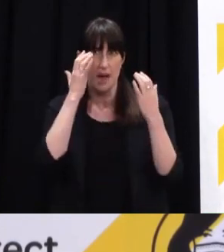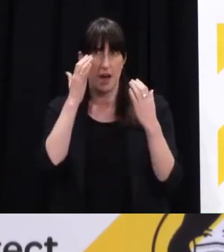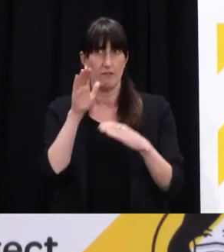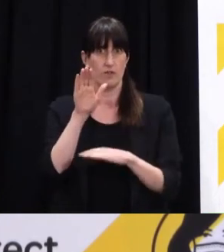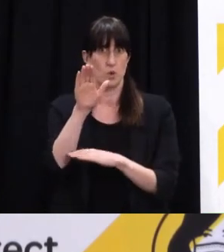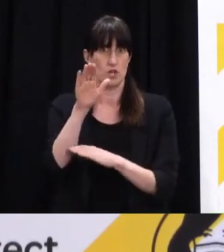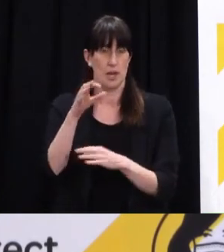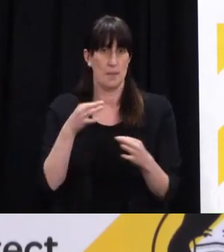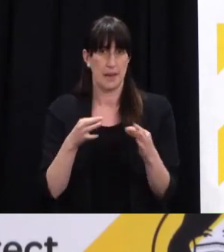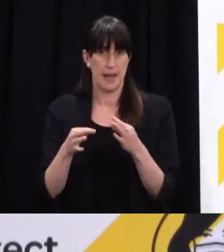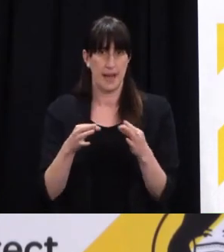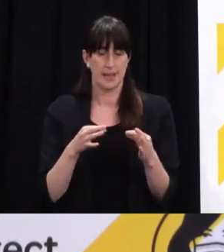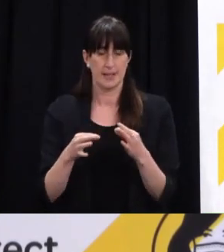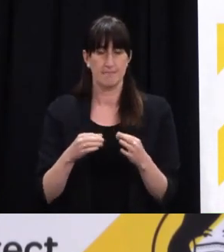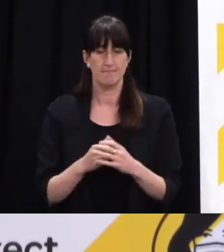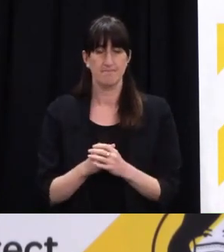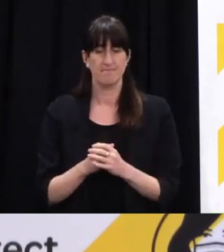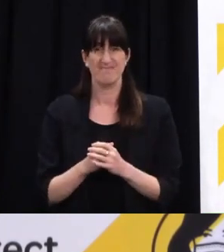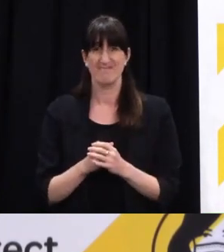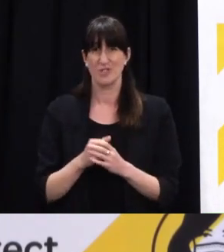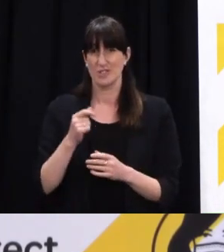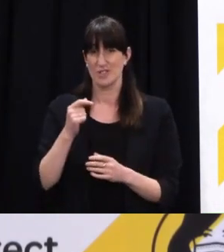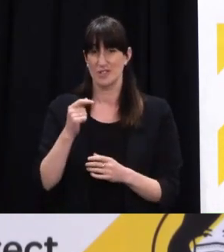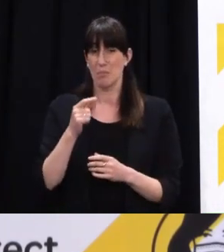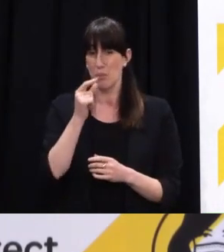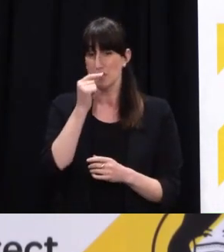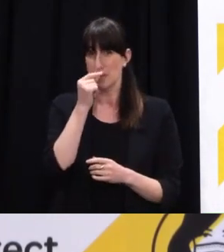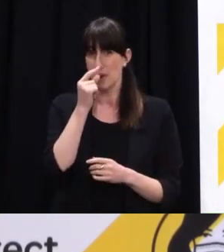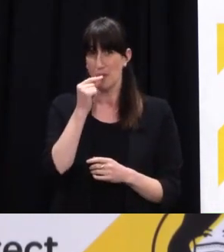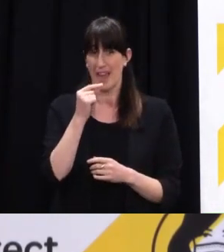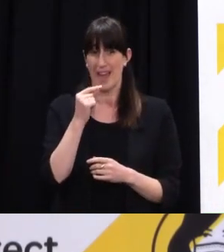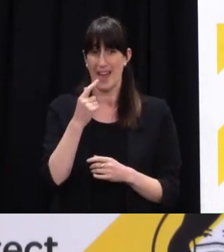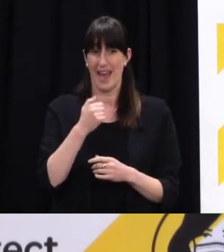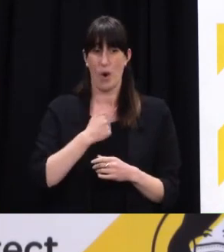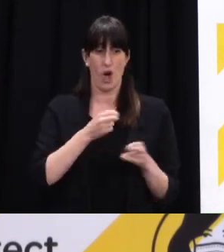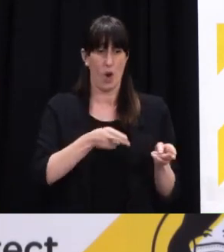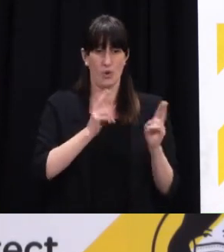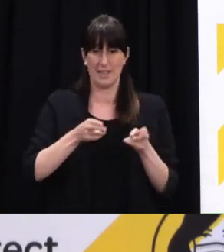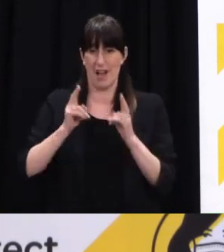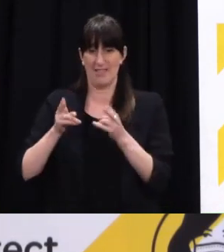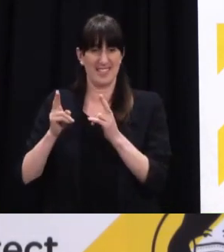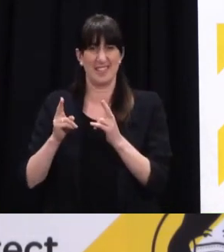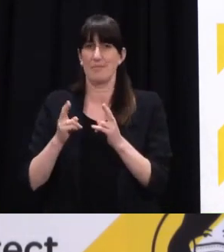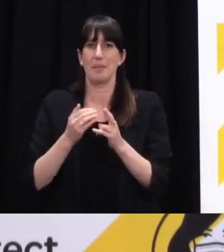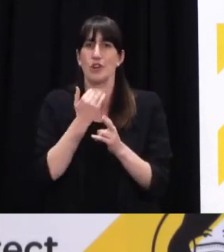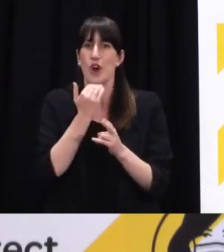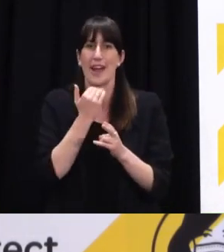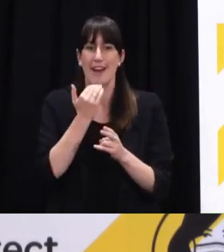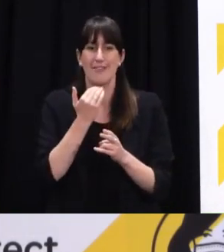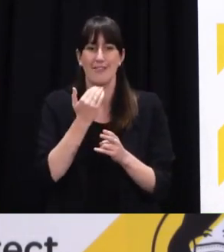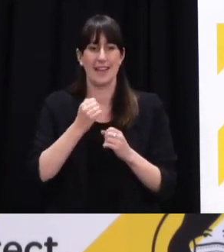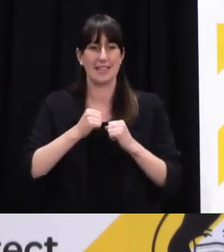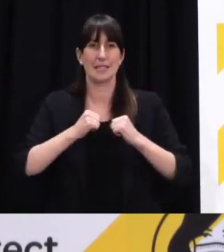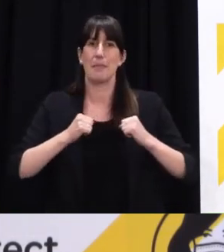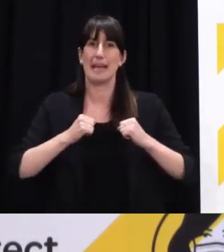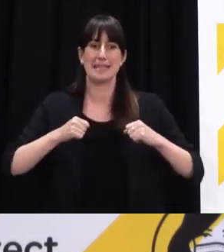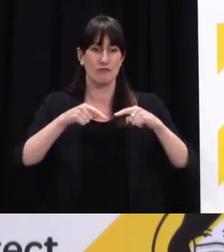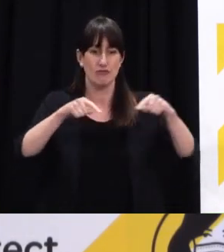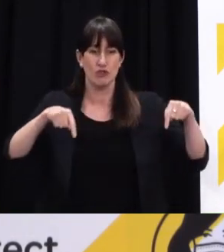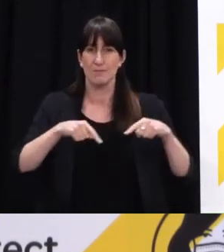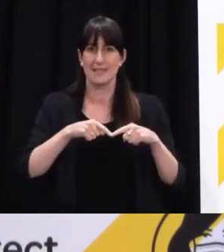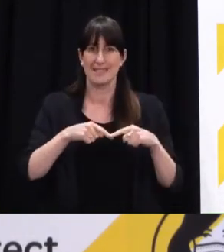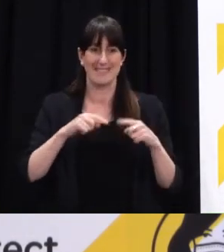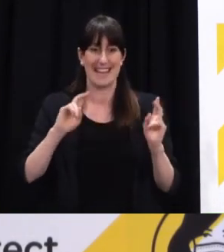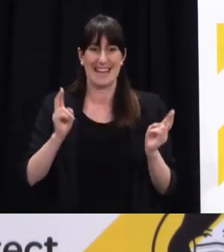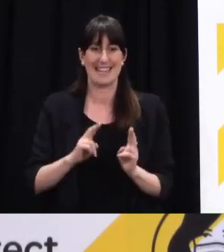capacity less likely now? And also, can you talk a bit to Chris Hipkins' comments that being able to risk